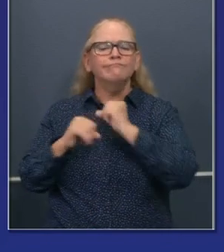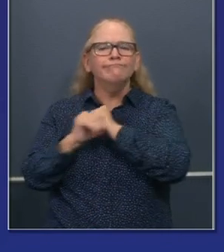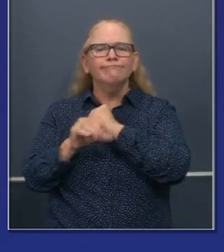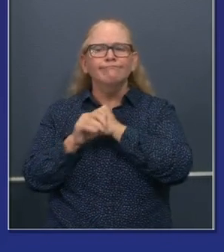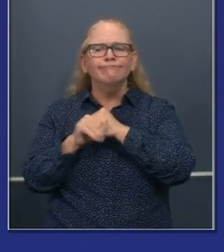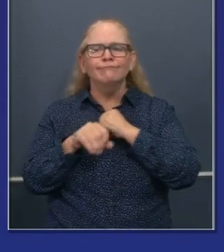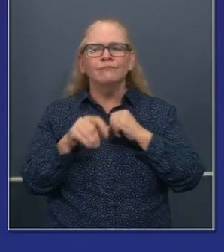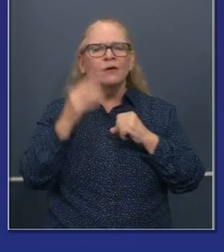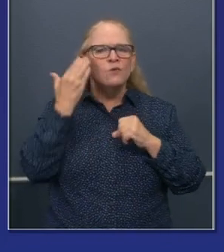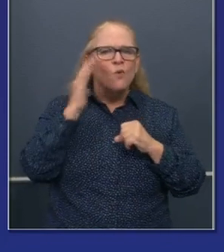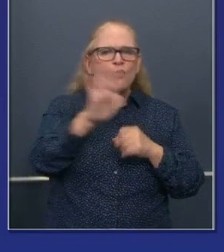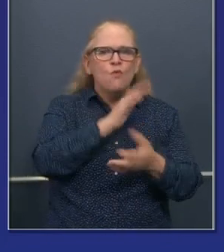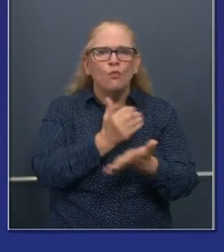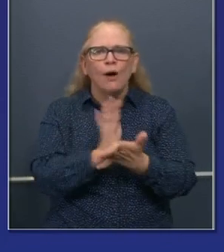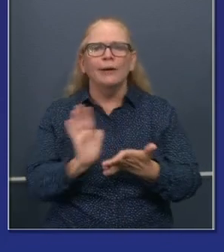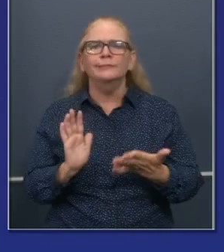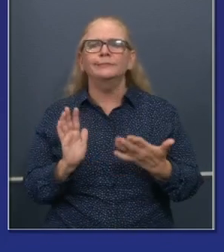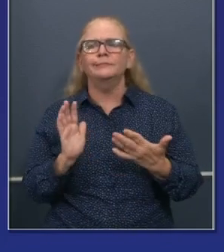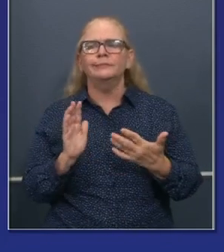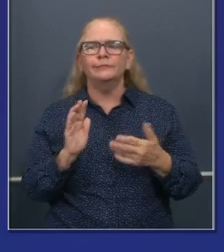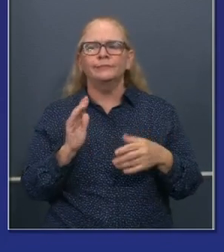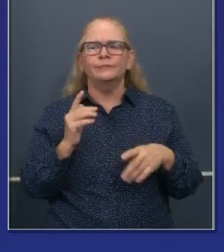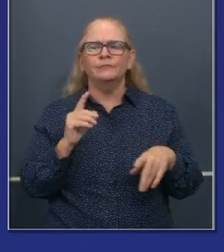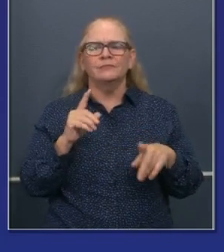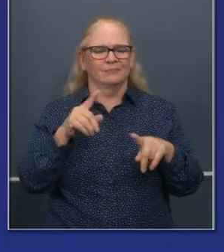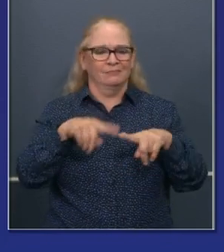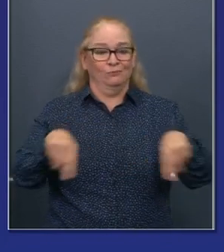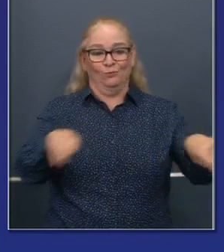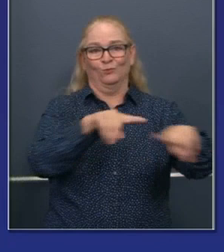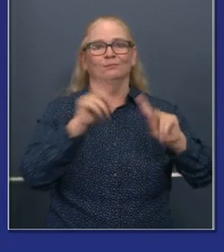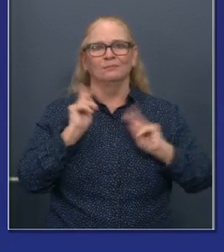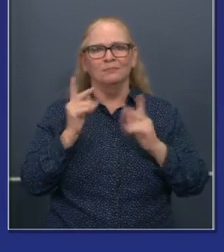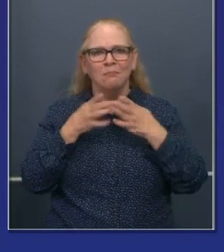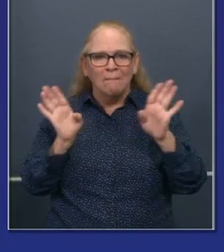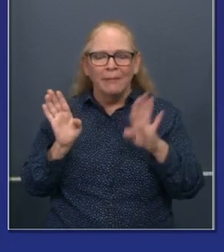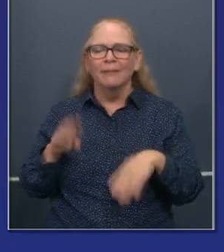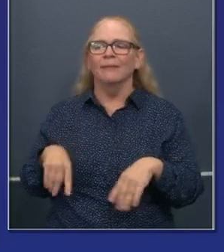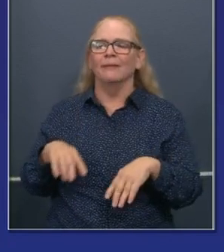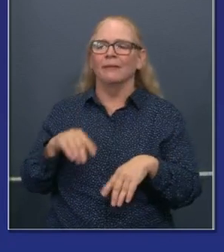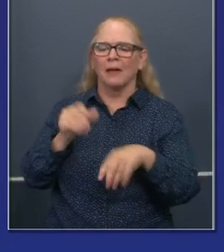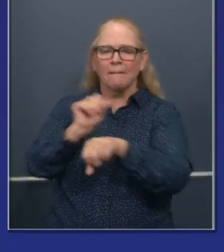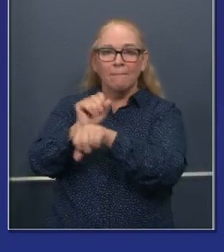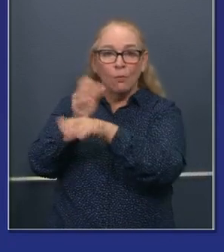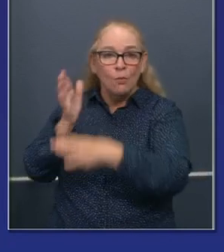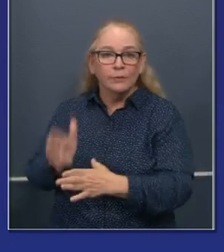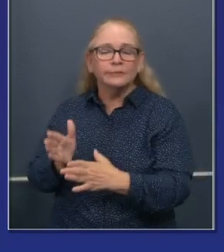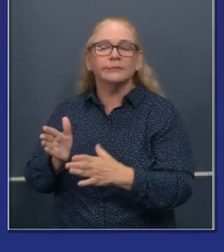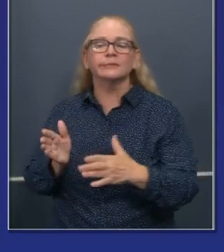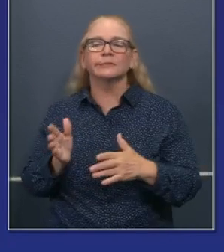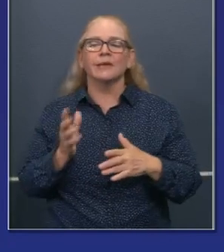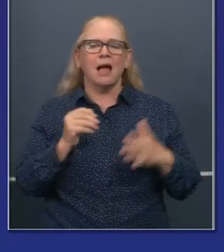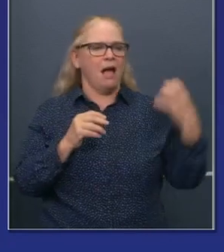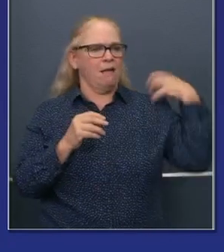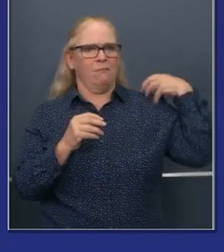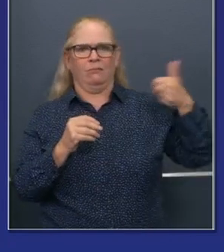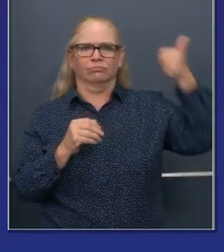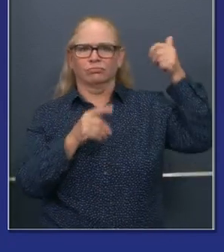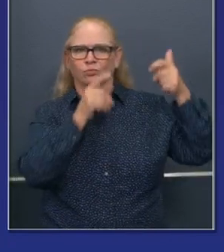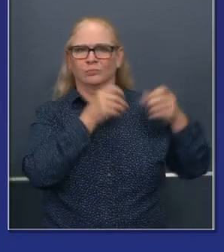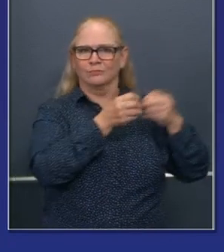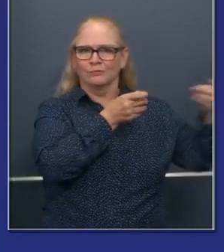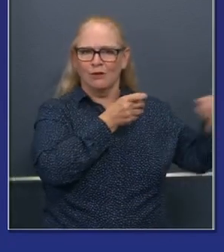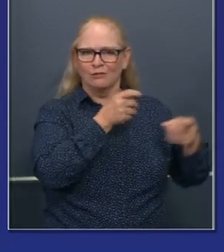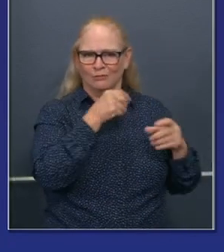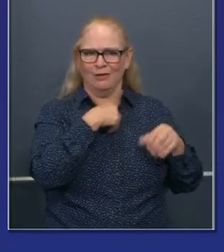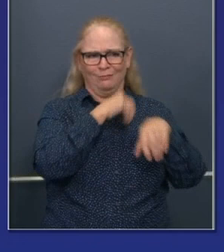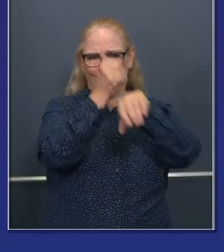competently uh, throughout the state of California. So that employees that are entitled to